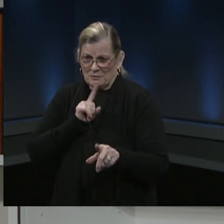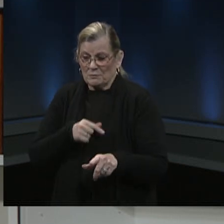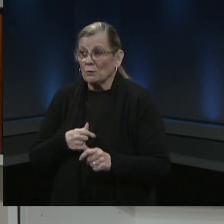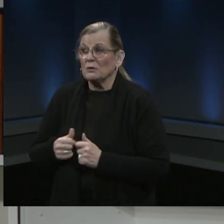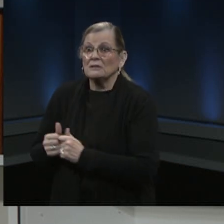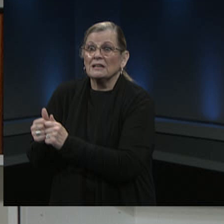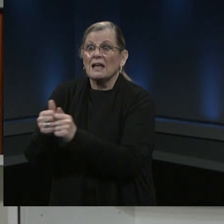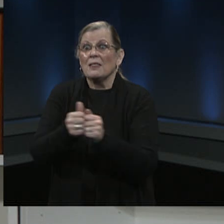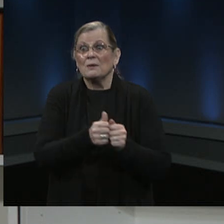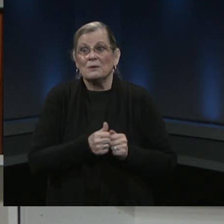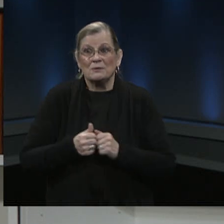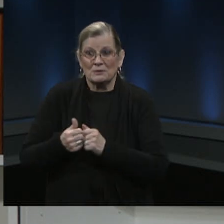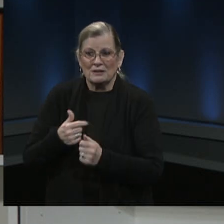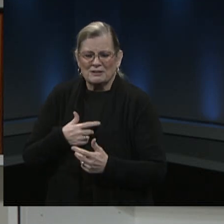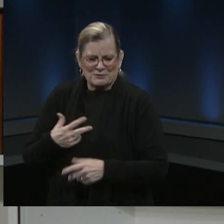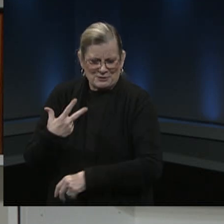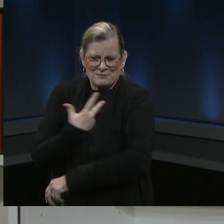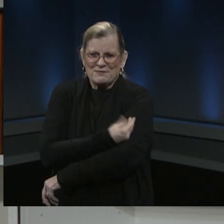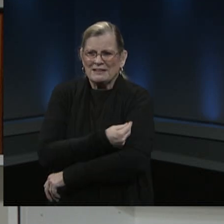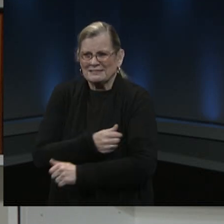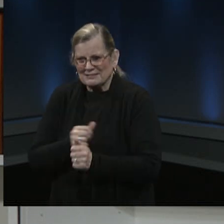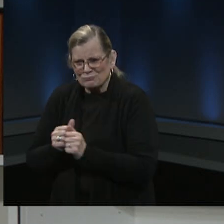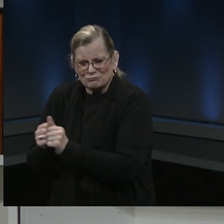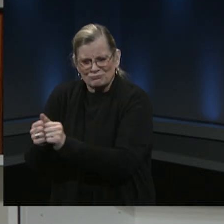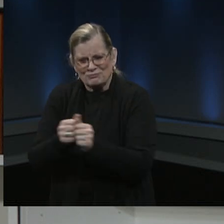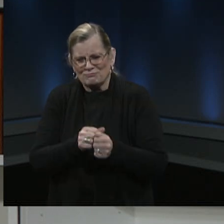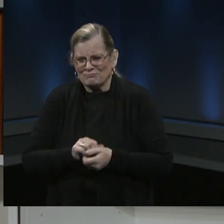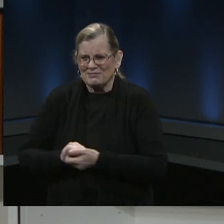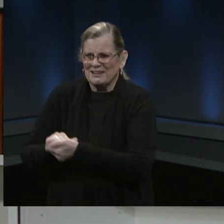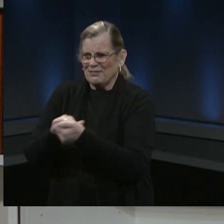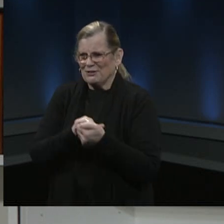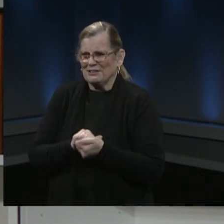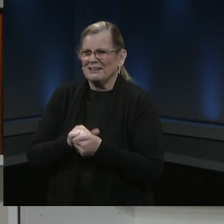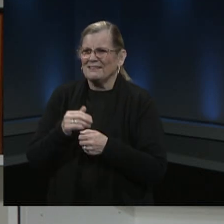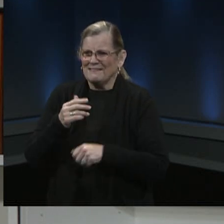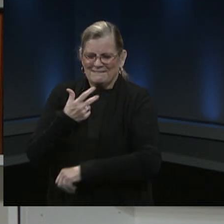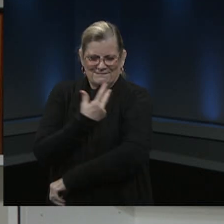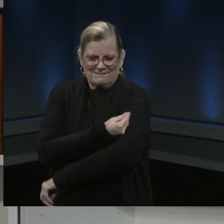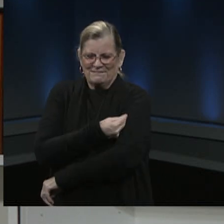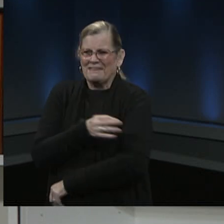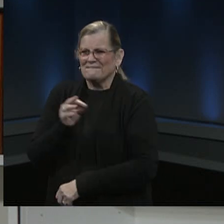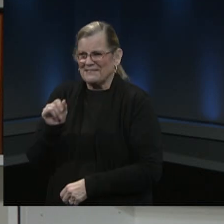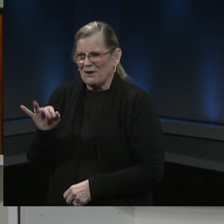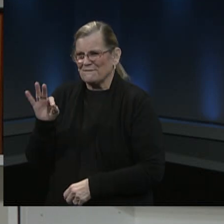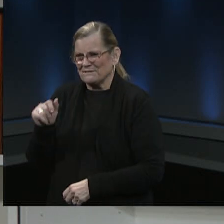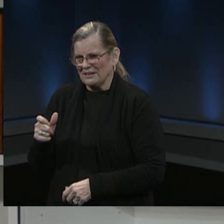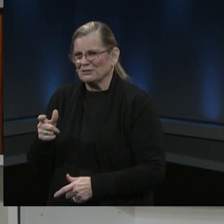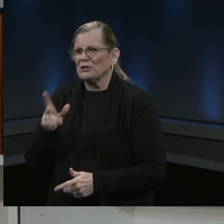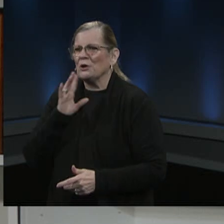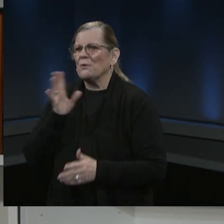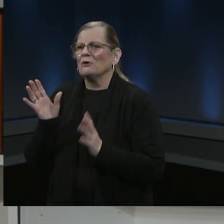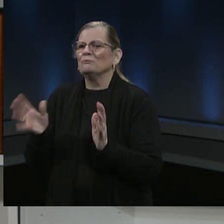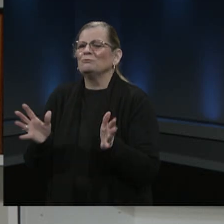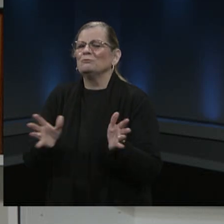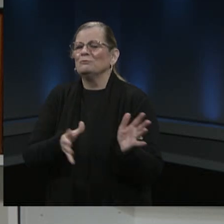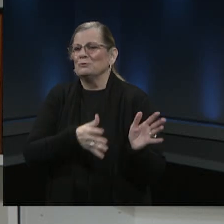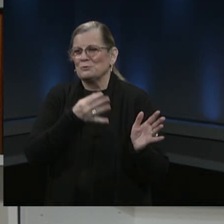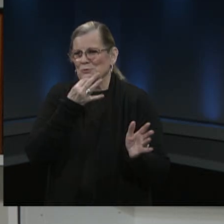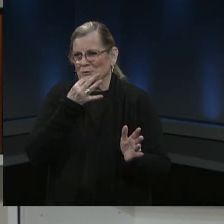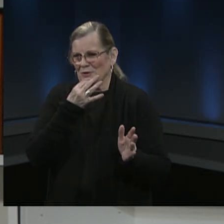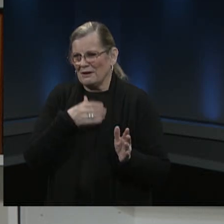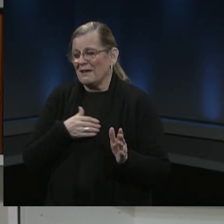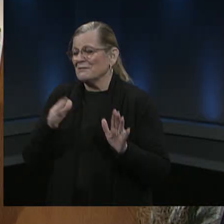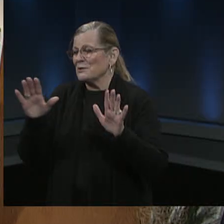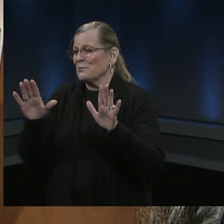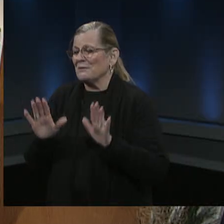virginia together we can vaccinate fairfax county public schools and we will talk to you soon have a wonderful evening and a